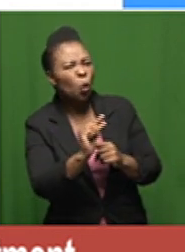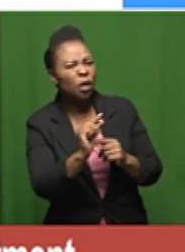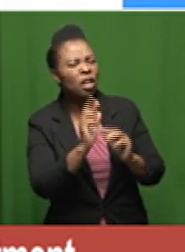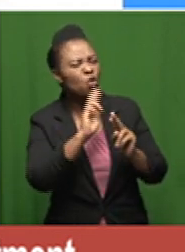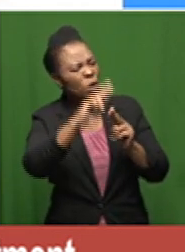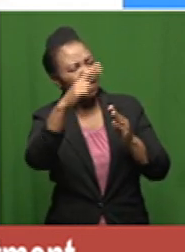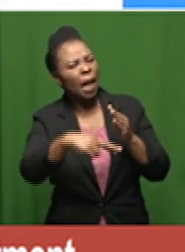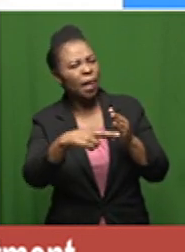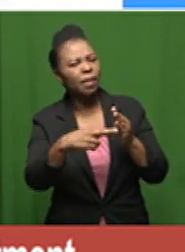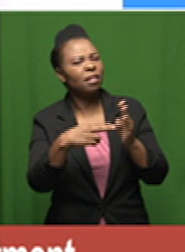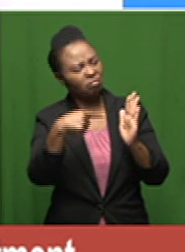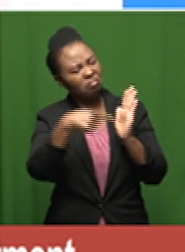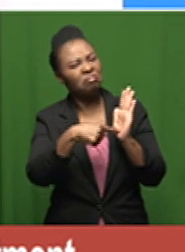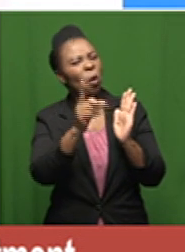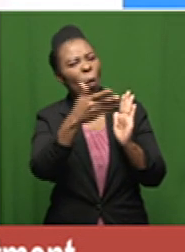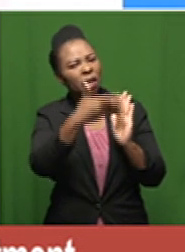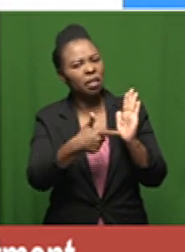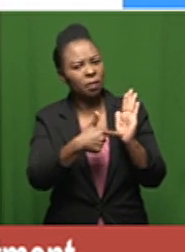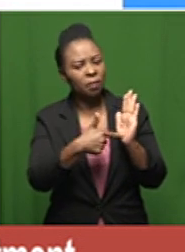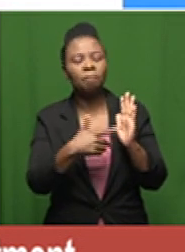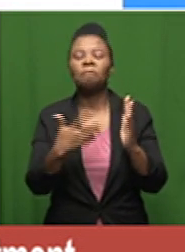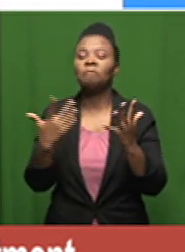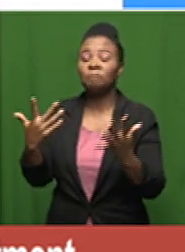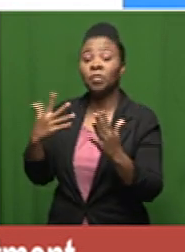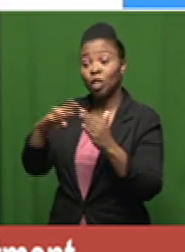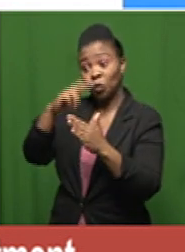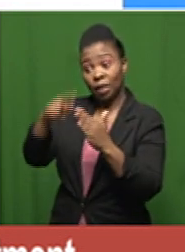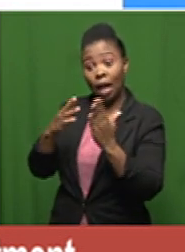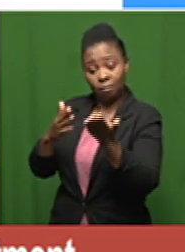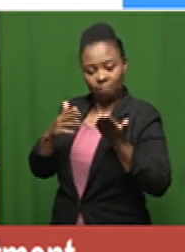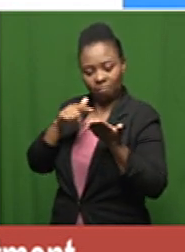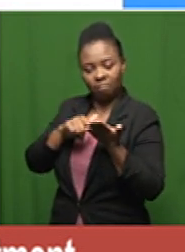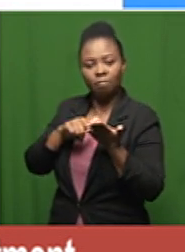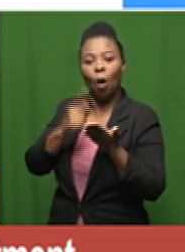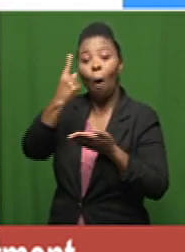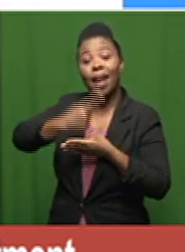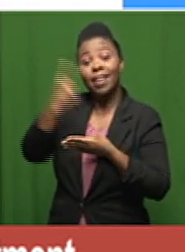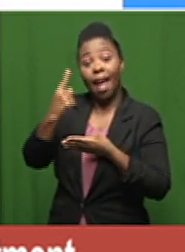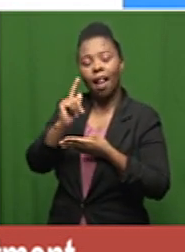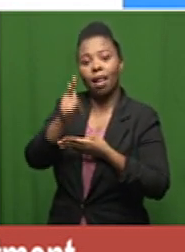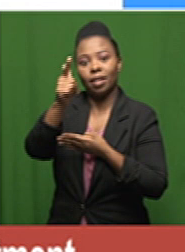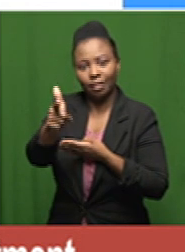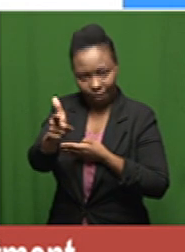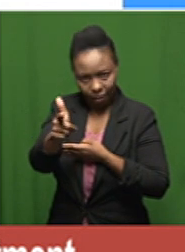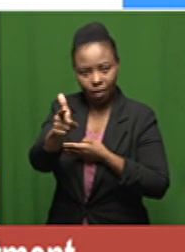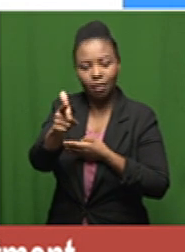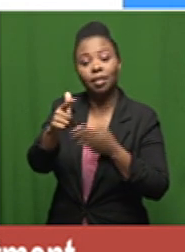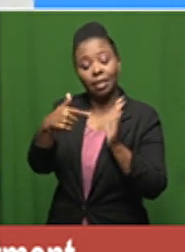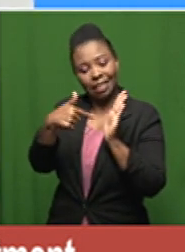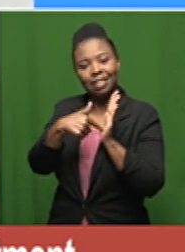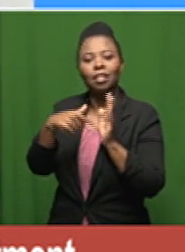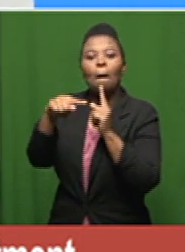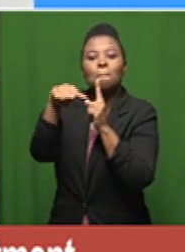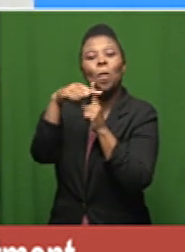the outcome of the results i received my results a day later and it was positive